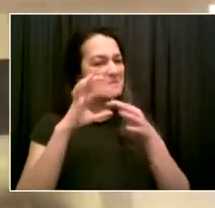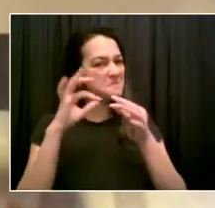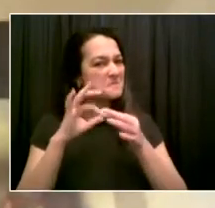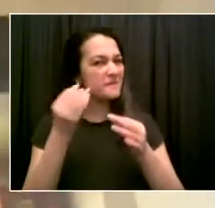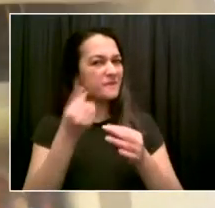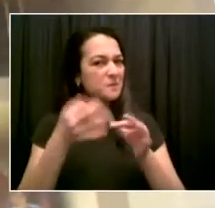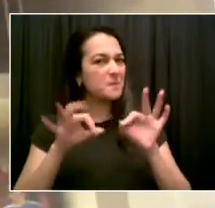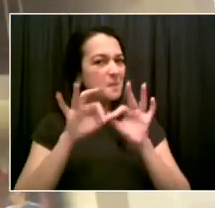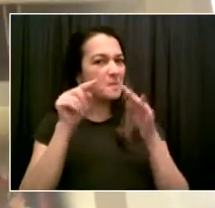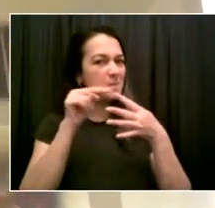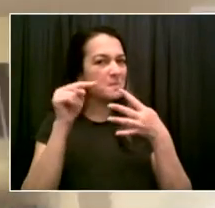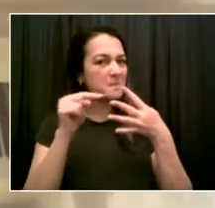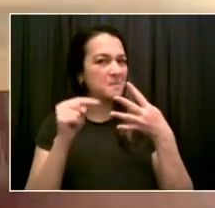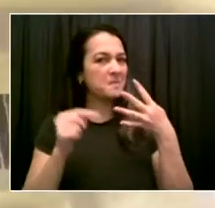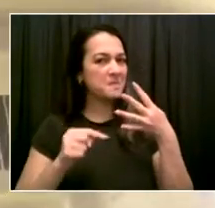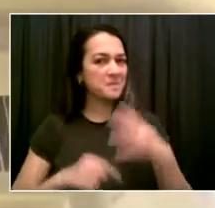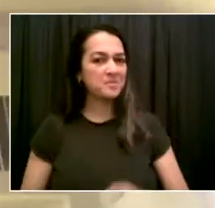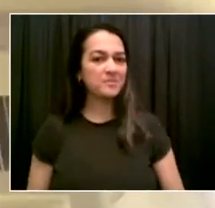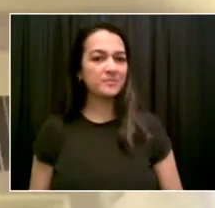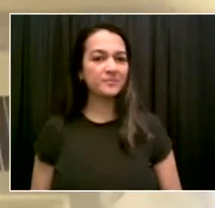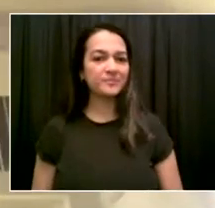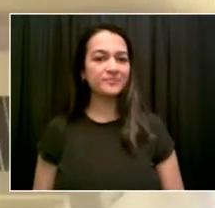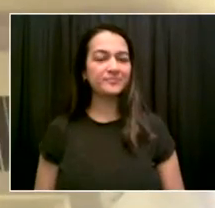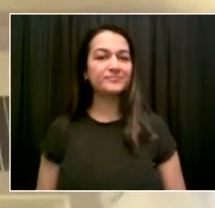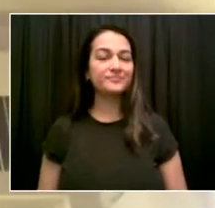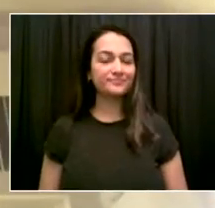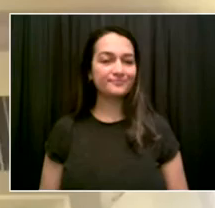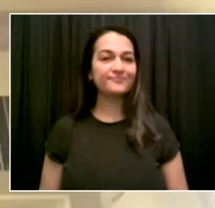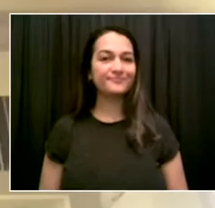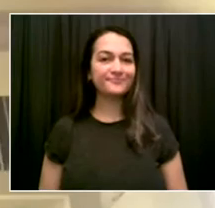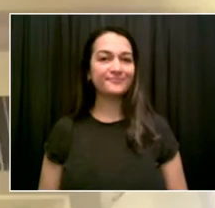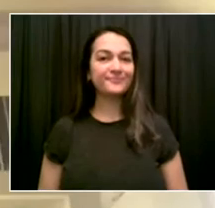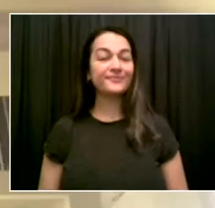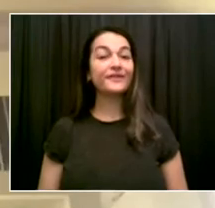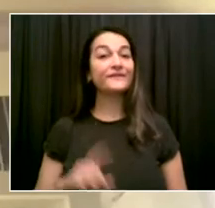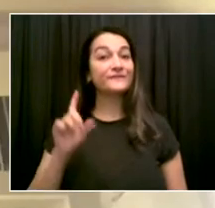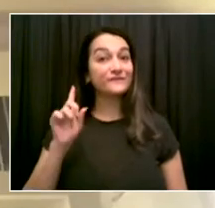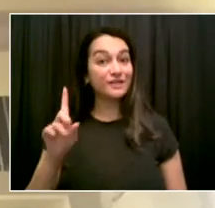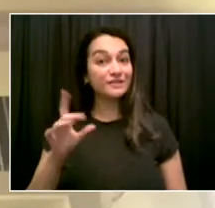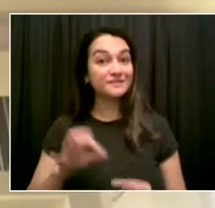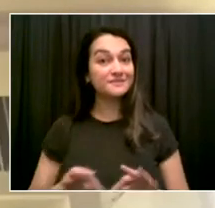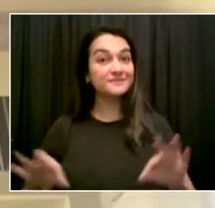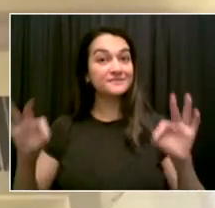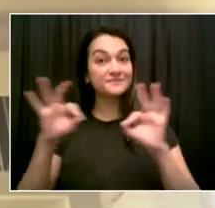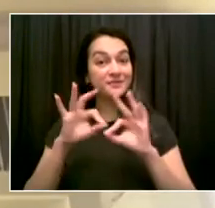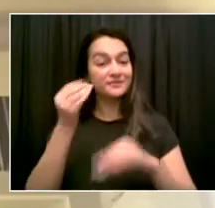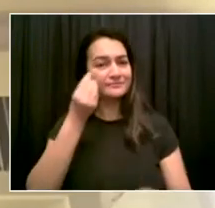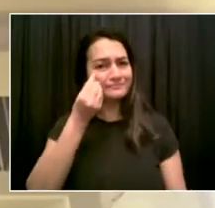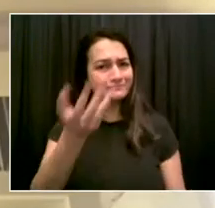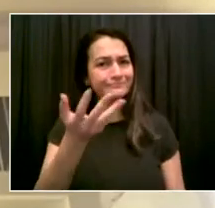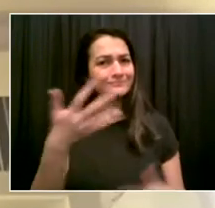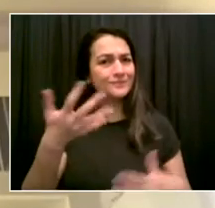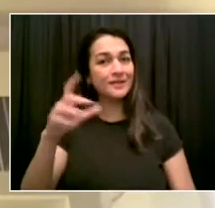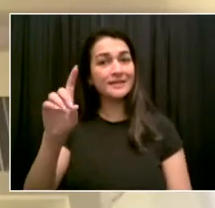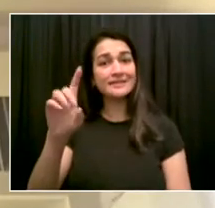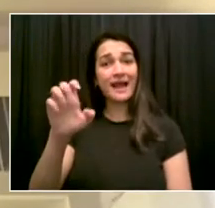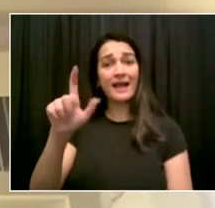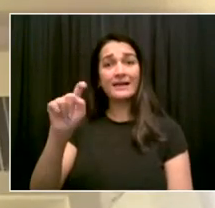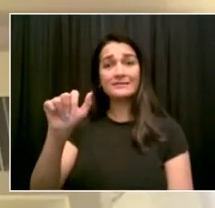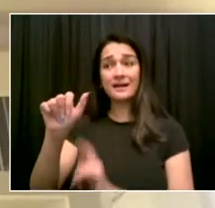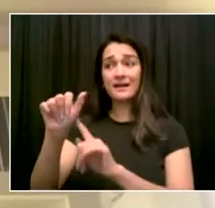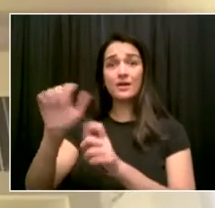Delta variant is a very different kind of COVID than what people may remember and have experienced